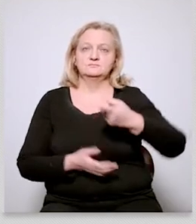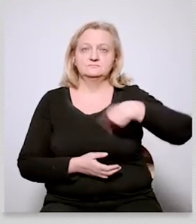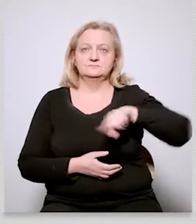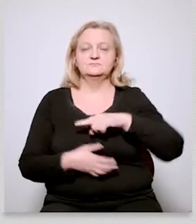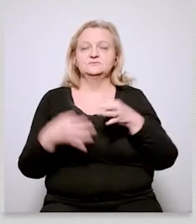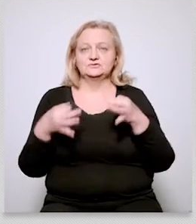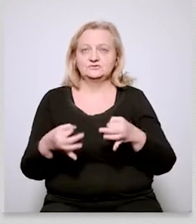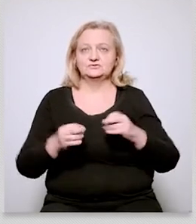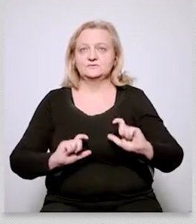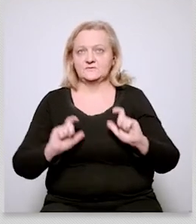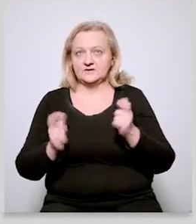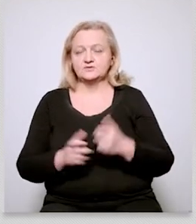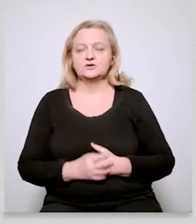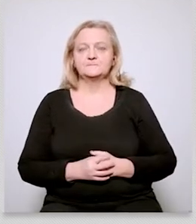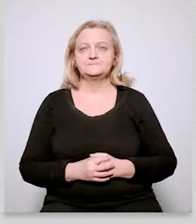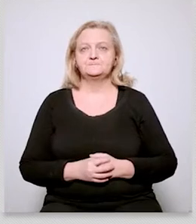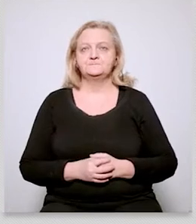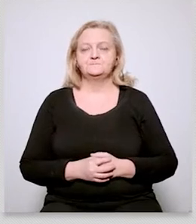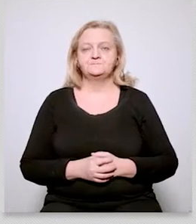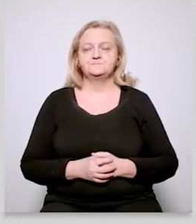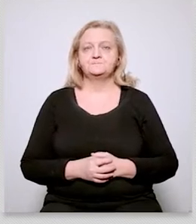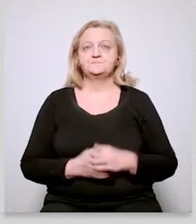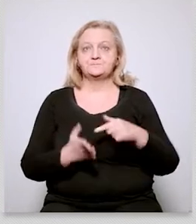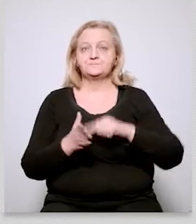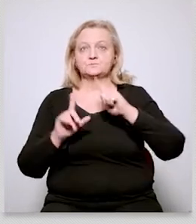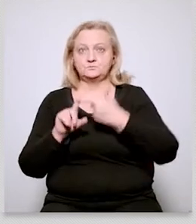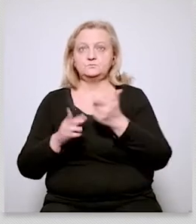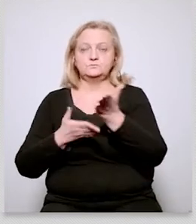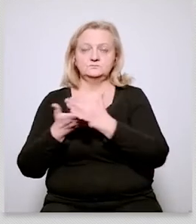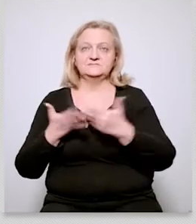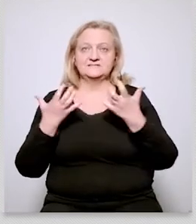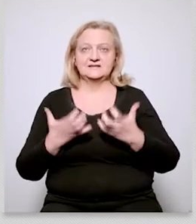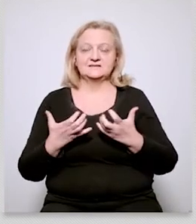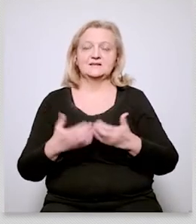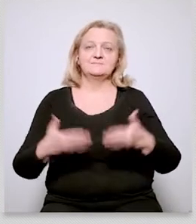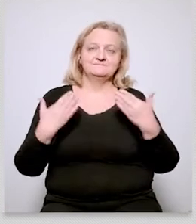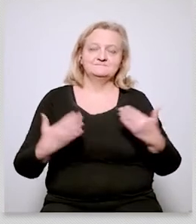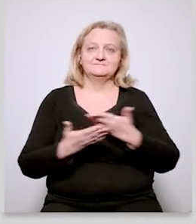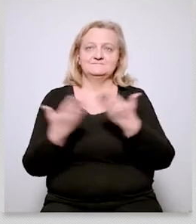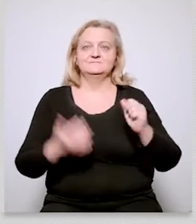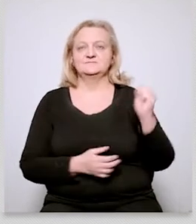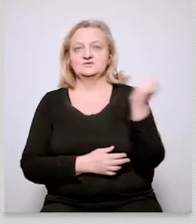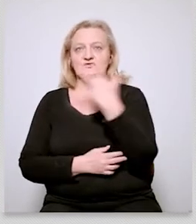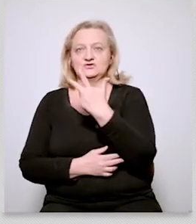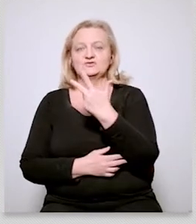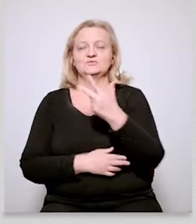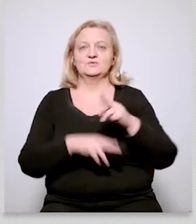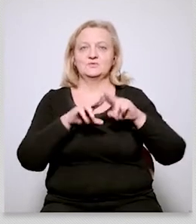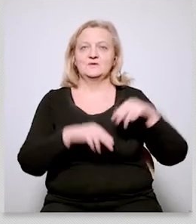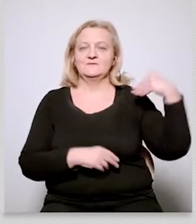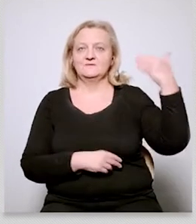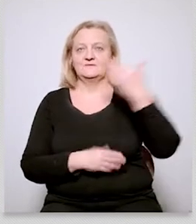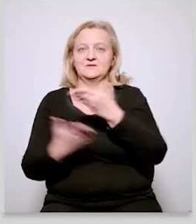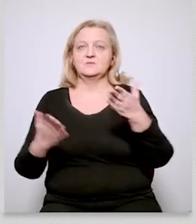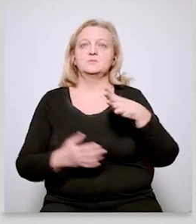and welcome our three other speakers i've already mentioned katherine fierski director of